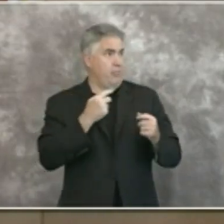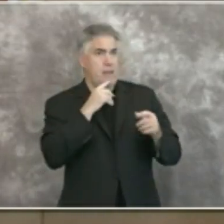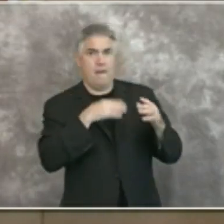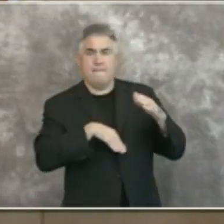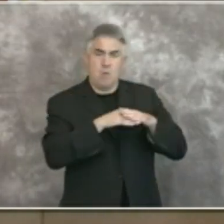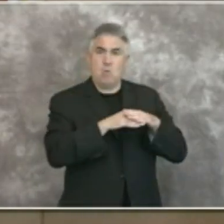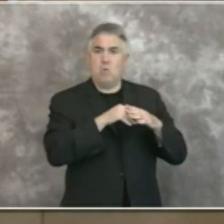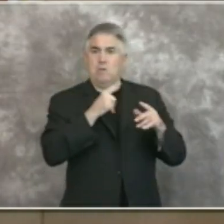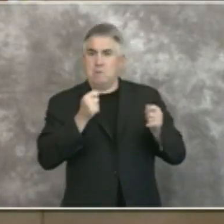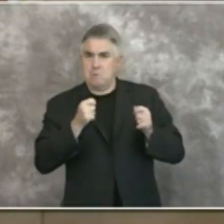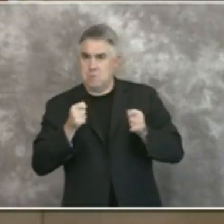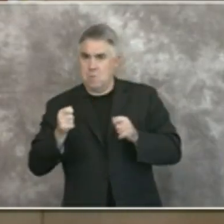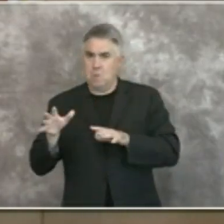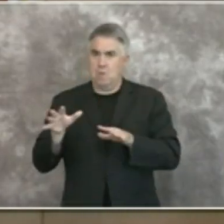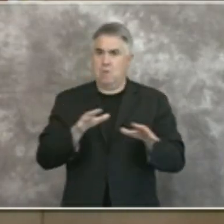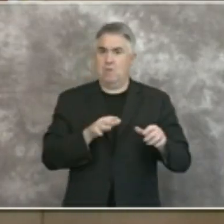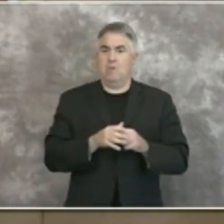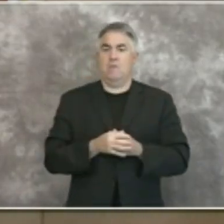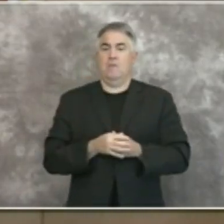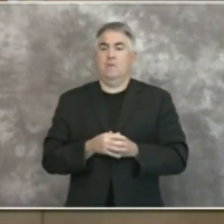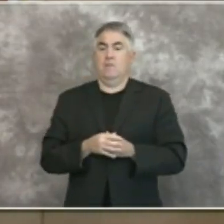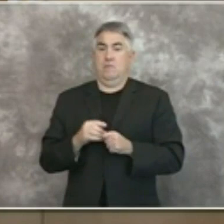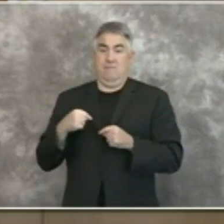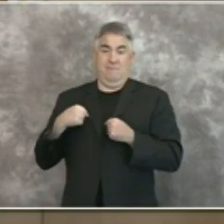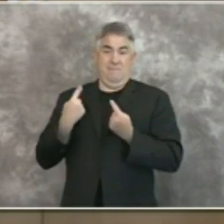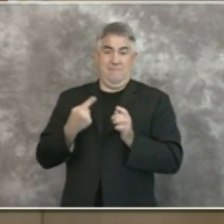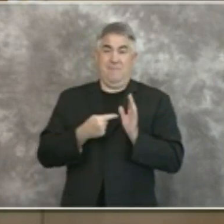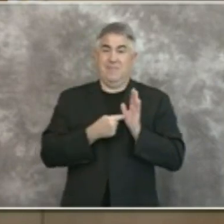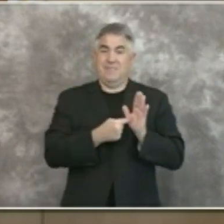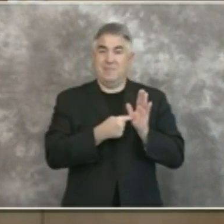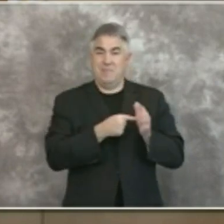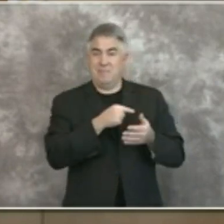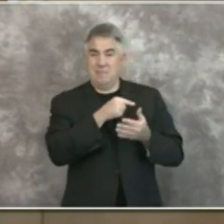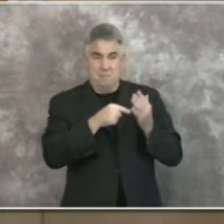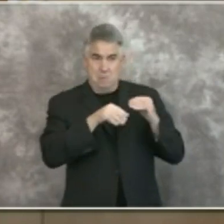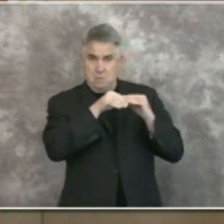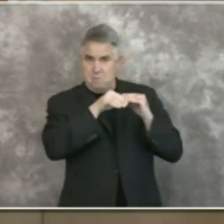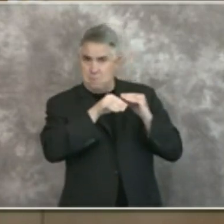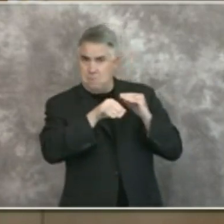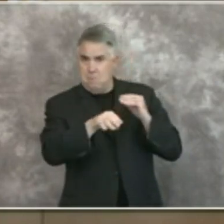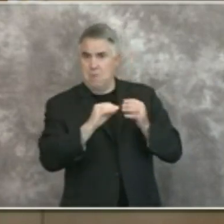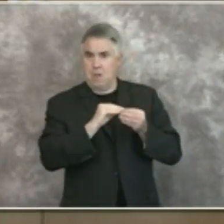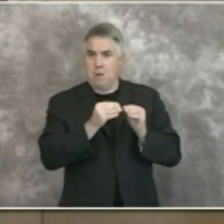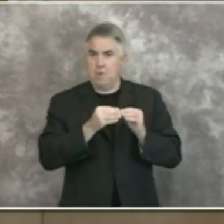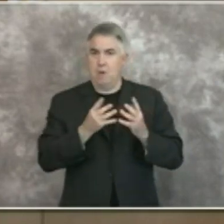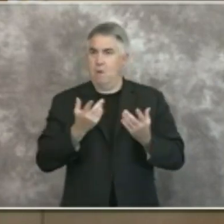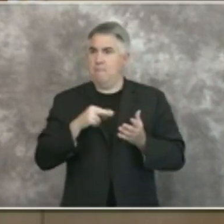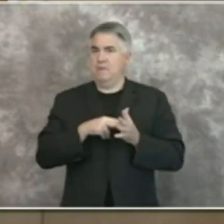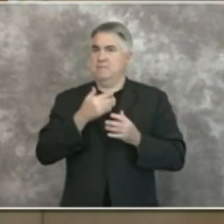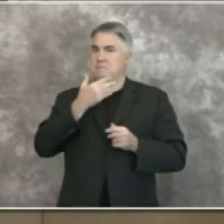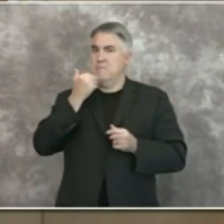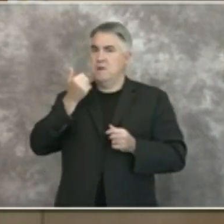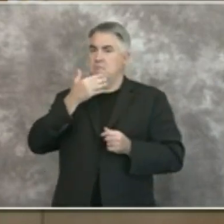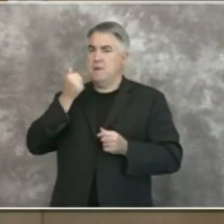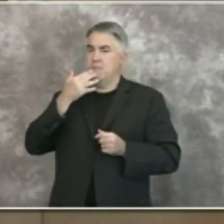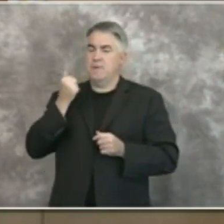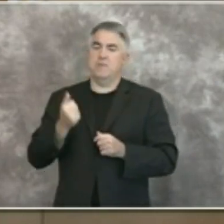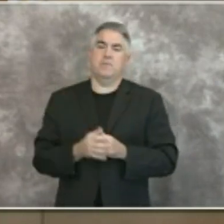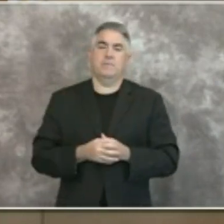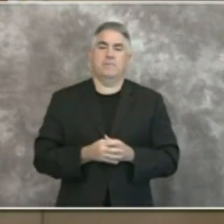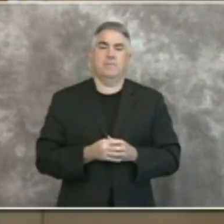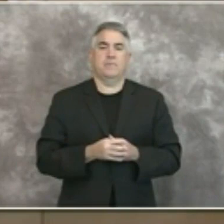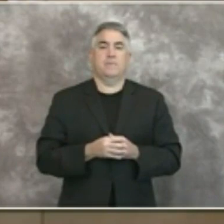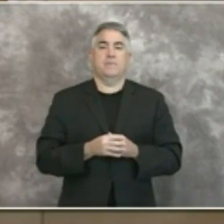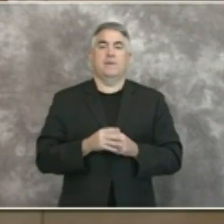In fact every indicator has been stable or in some cases improved. 13 triggers have been identified including